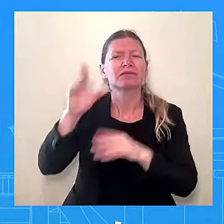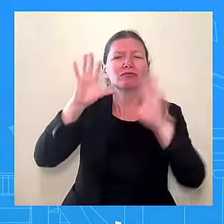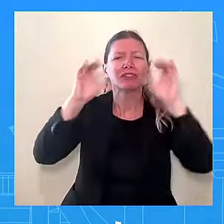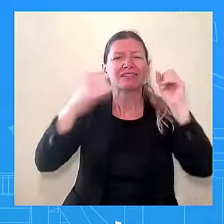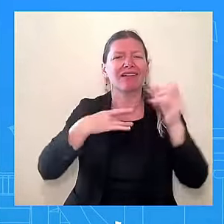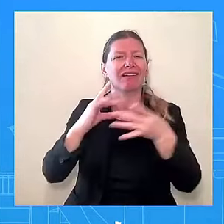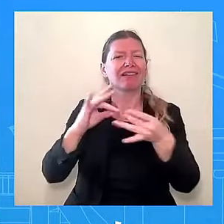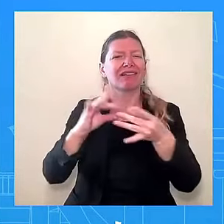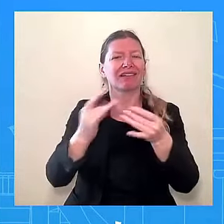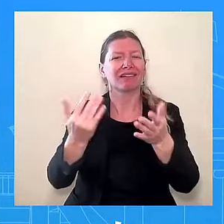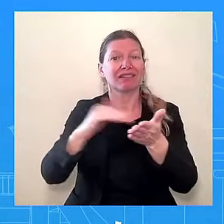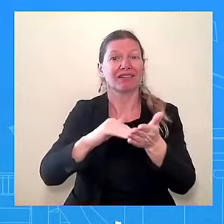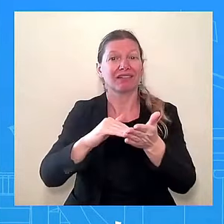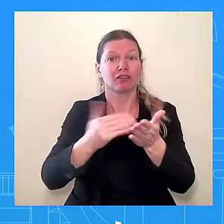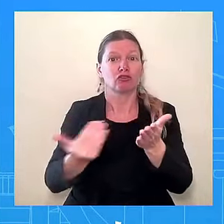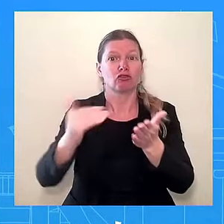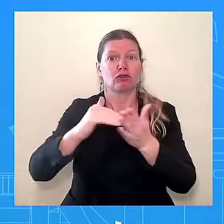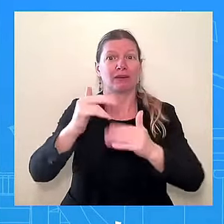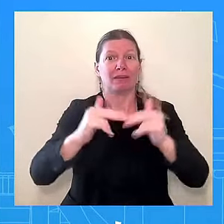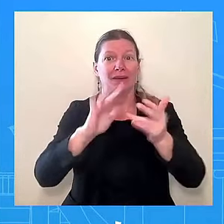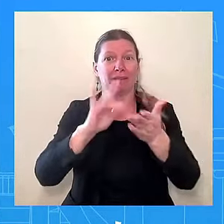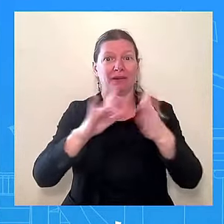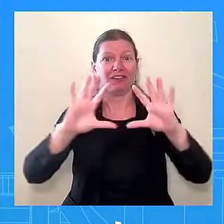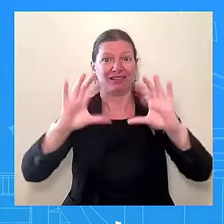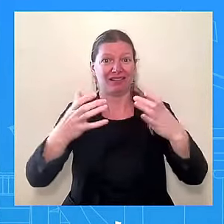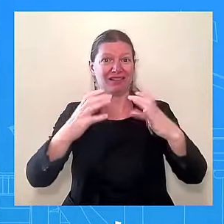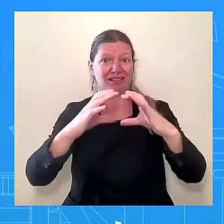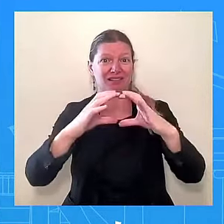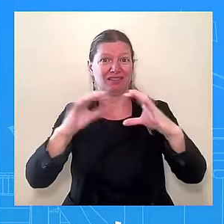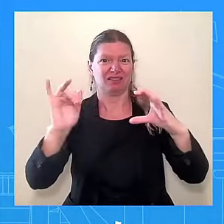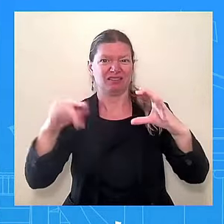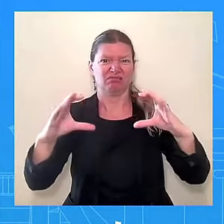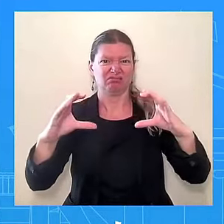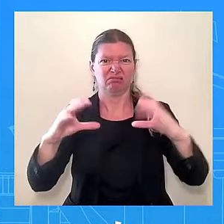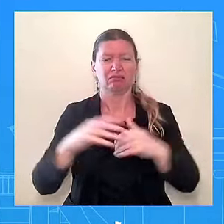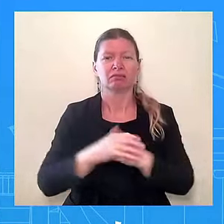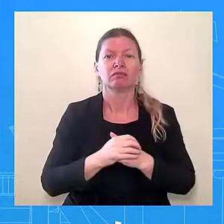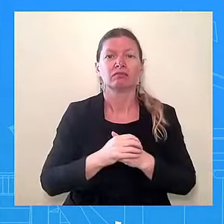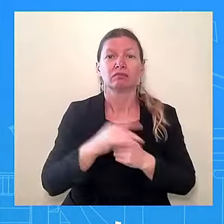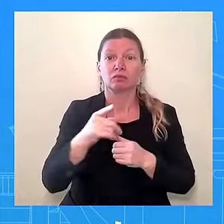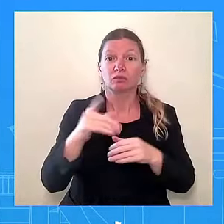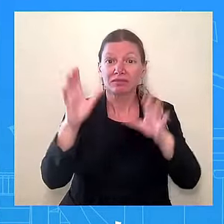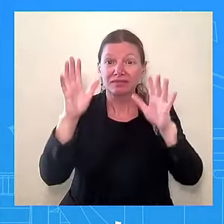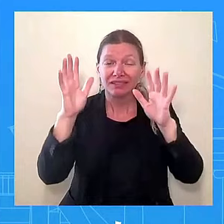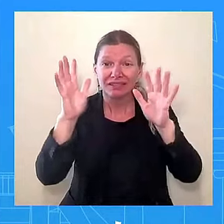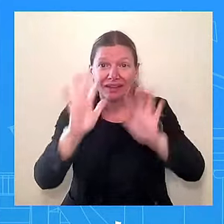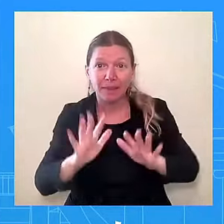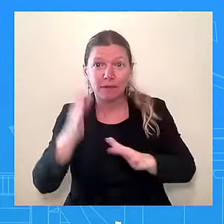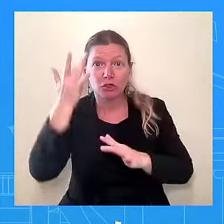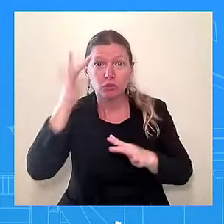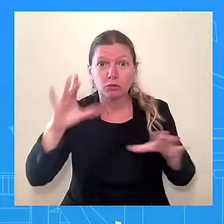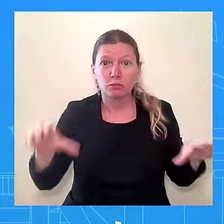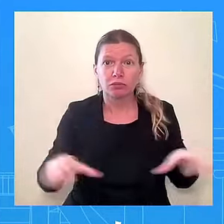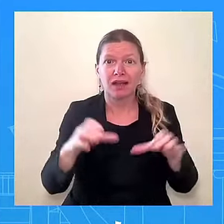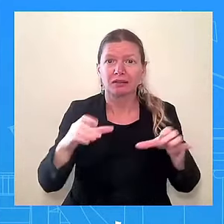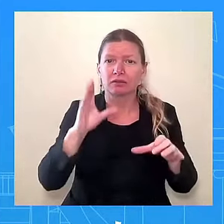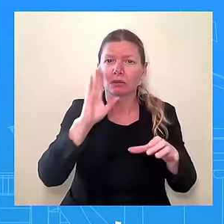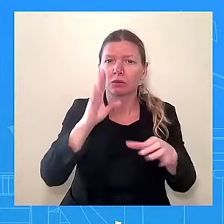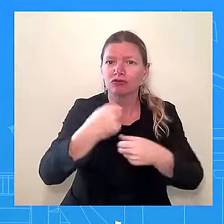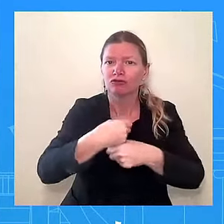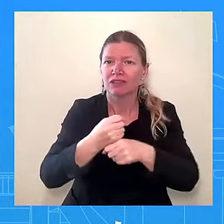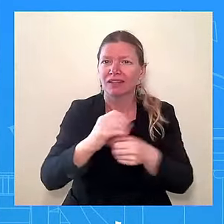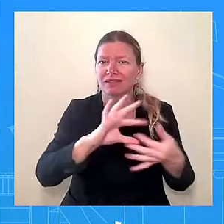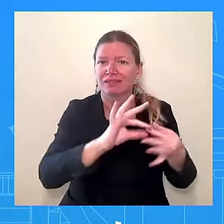chains, you're creating new industries, you're creating new and innovative ways to do things, all of which is going to require people that work with their head and their hands.